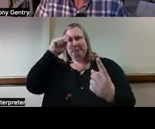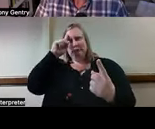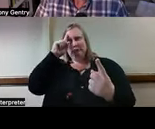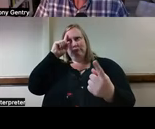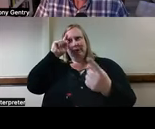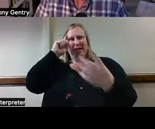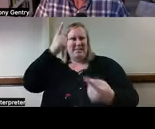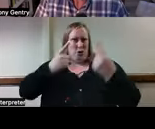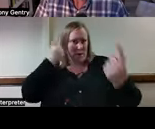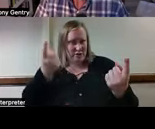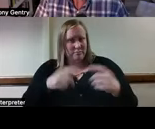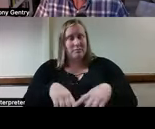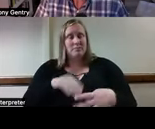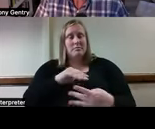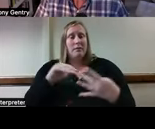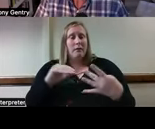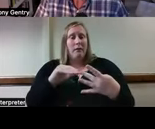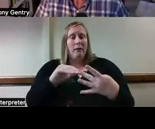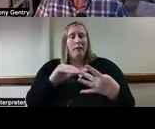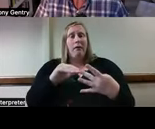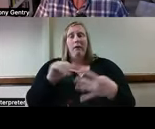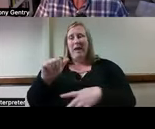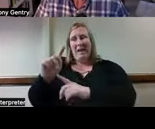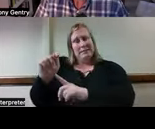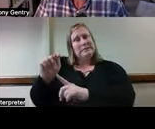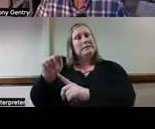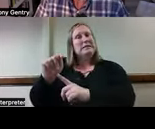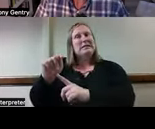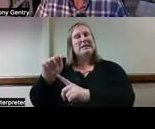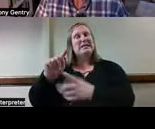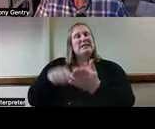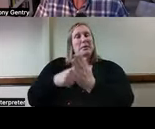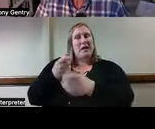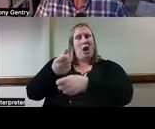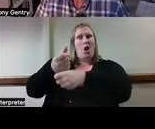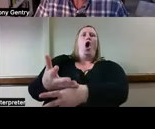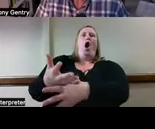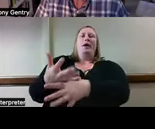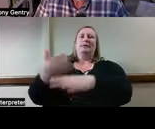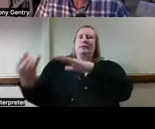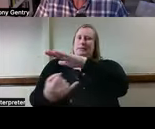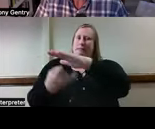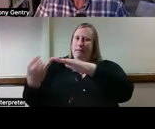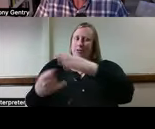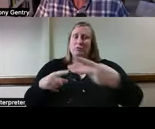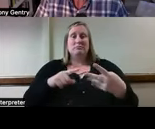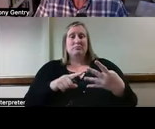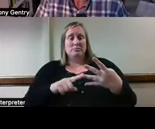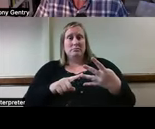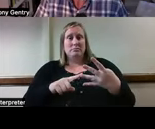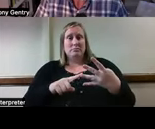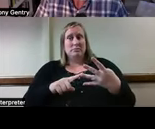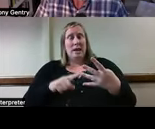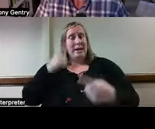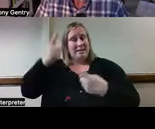attend to the ways AT can lead to social isolation. Always attend to the question of personal privacy and information